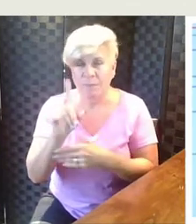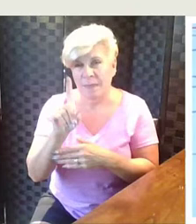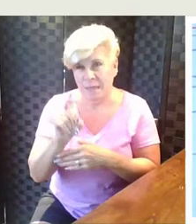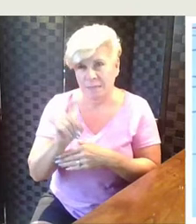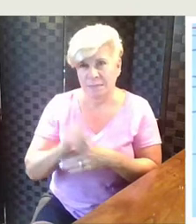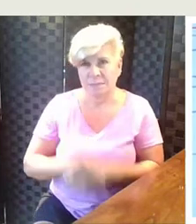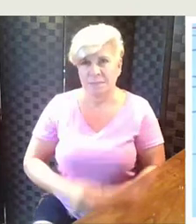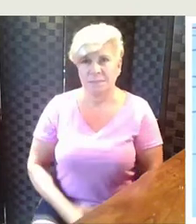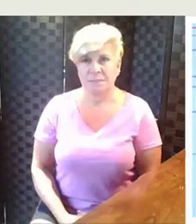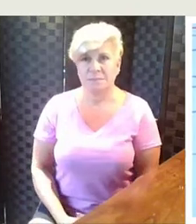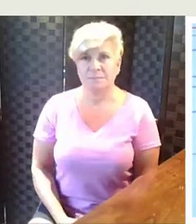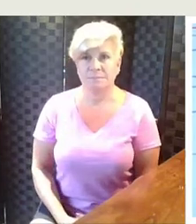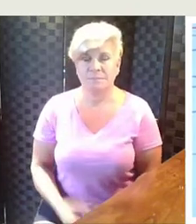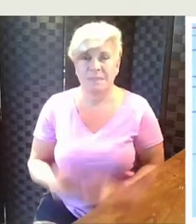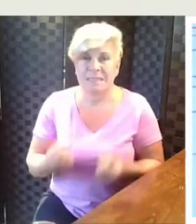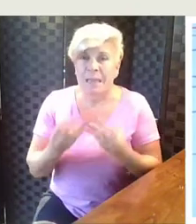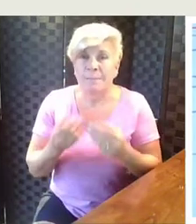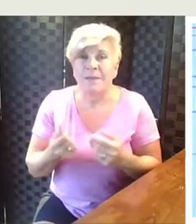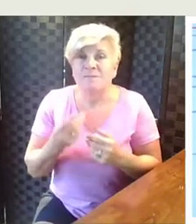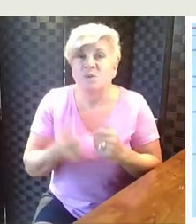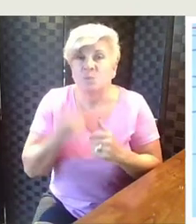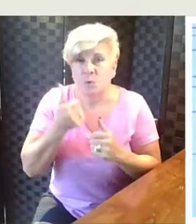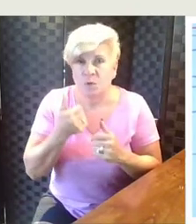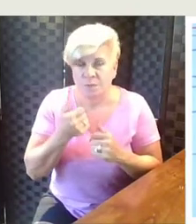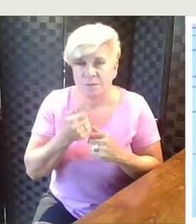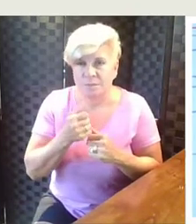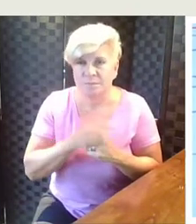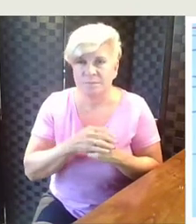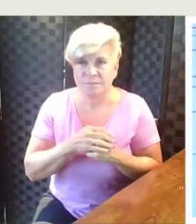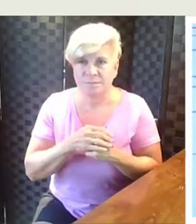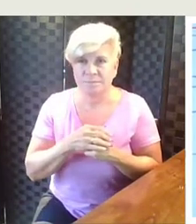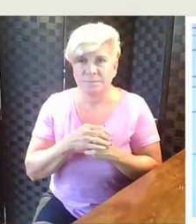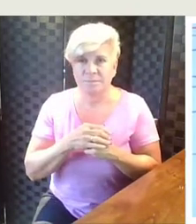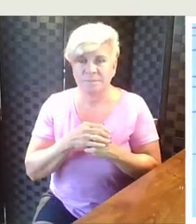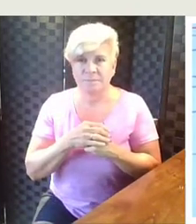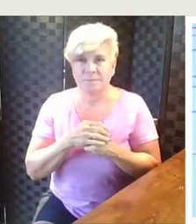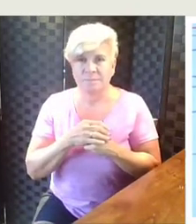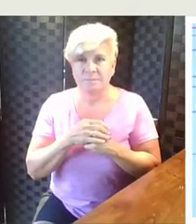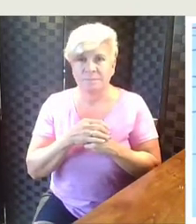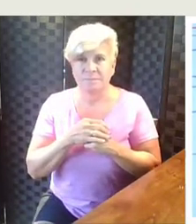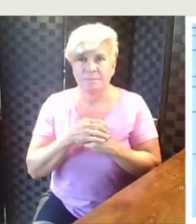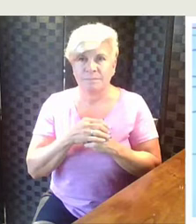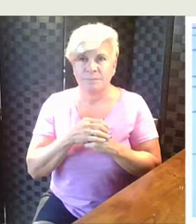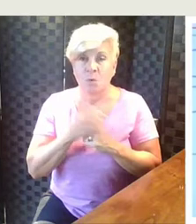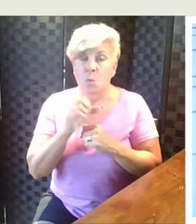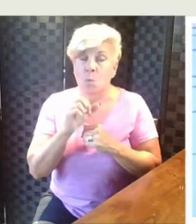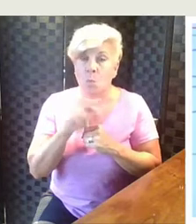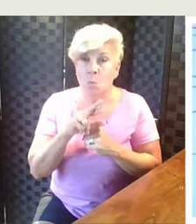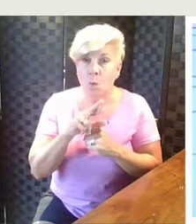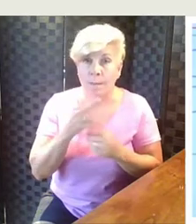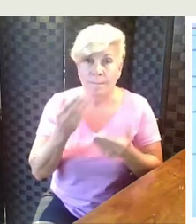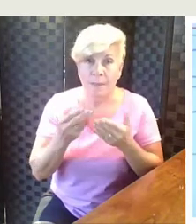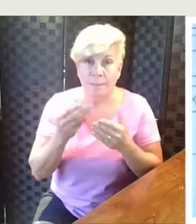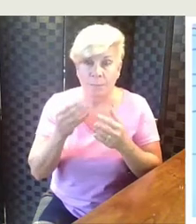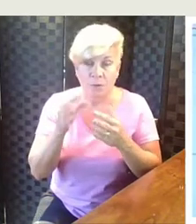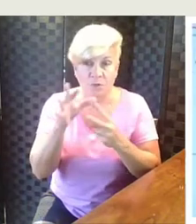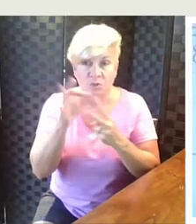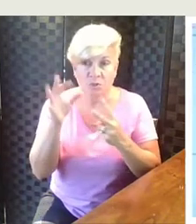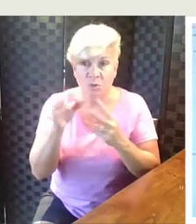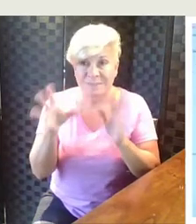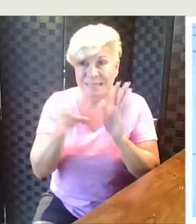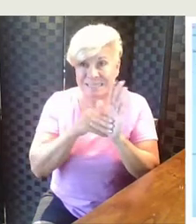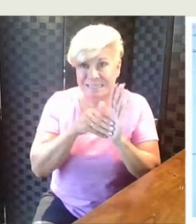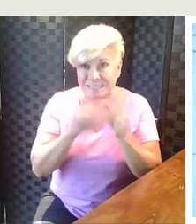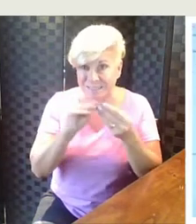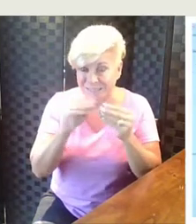with how many fewer Gabby jumped. She needed to jump this many more. Or maybe you chose the addition